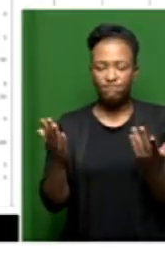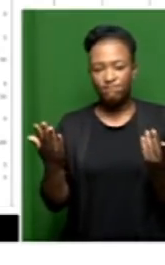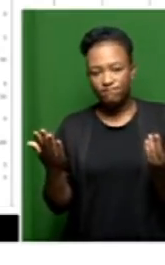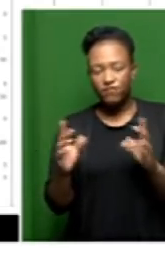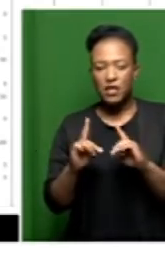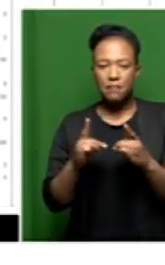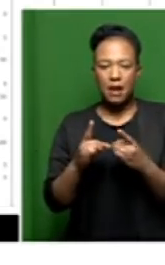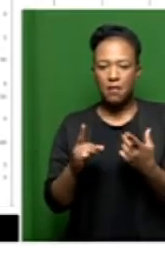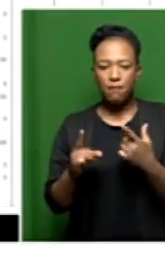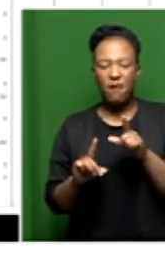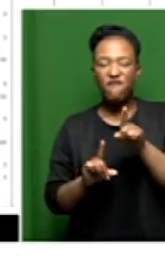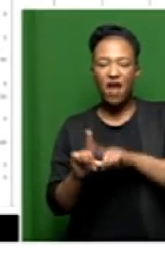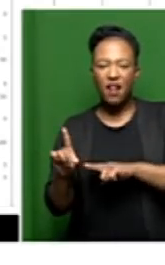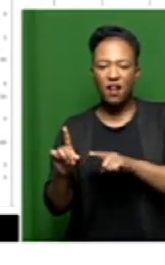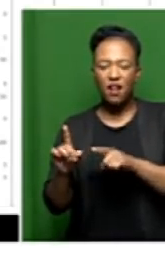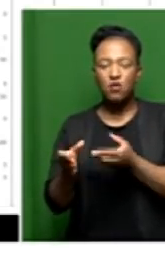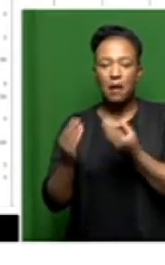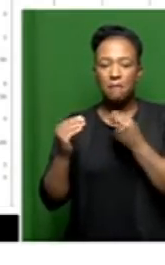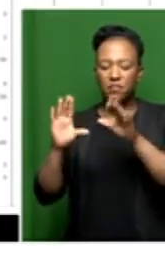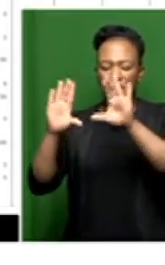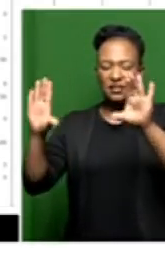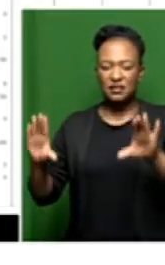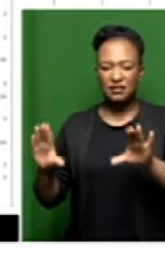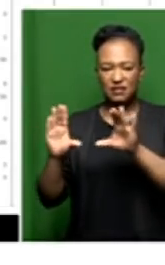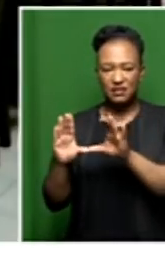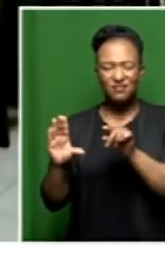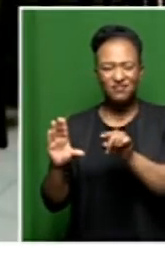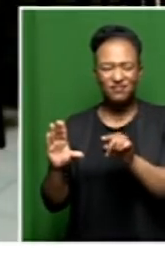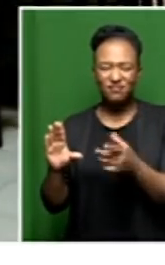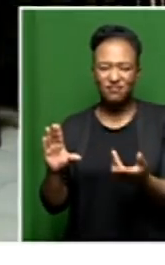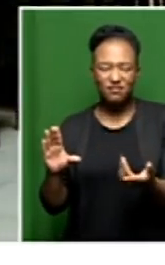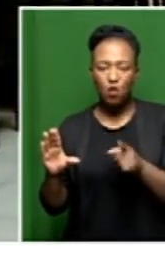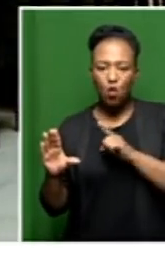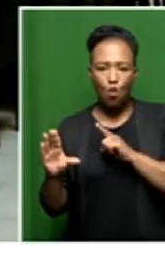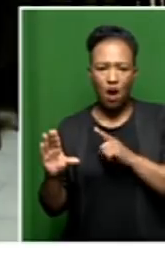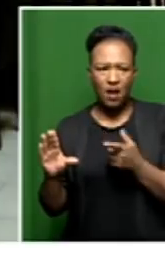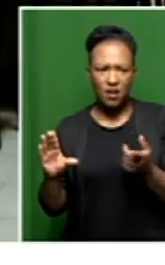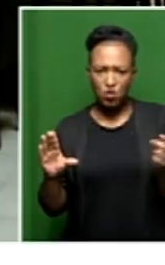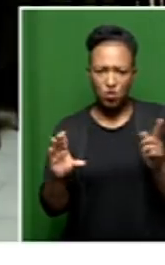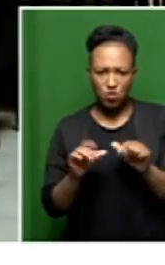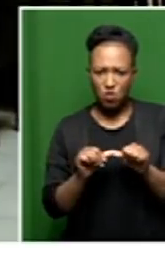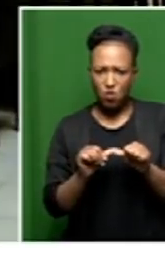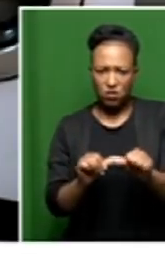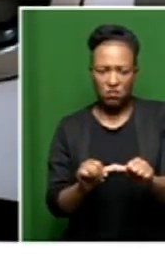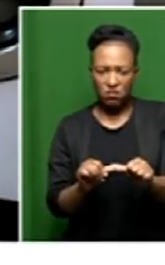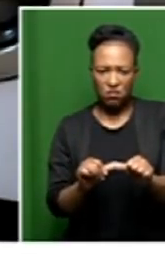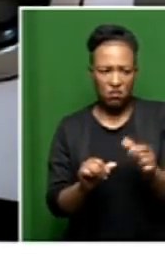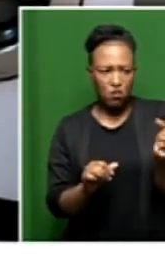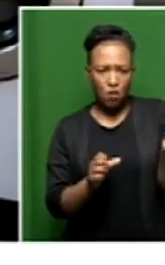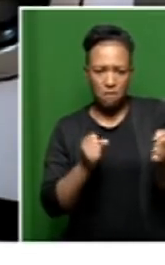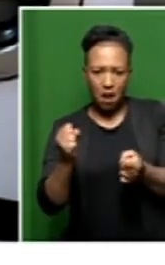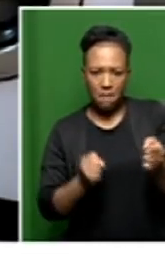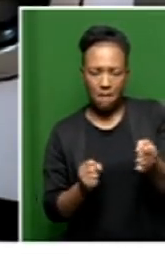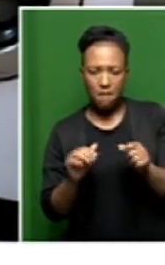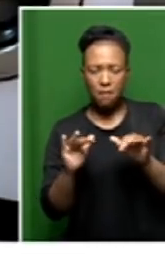actually get the occupancy certificate. So, on what basis then do you go ahead and employ